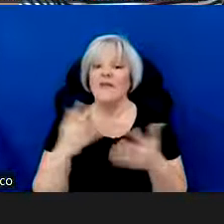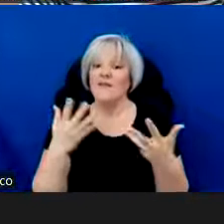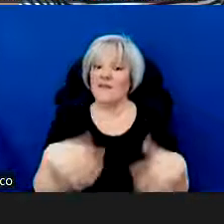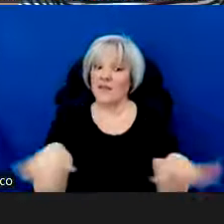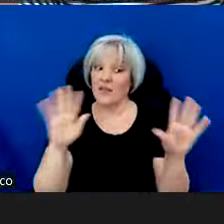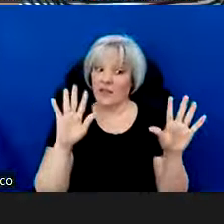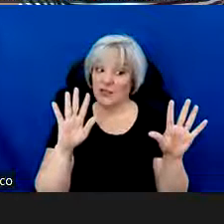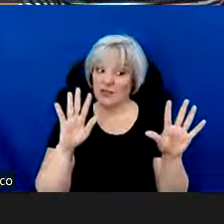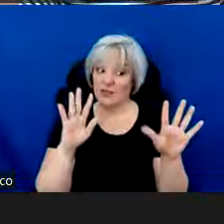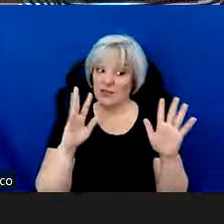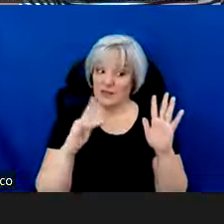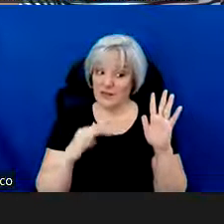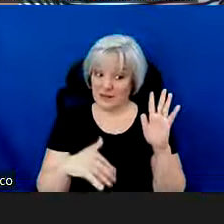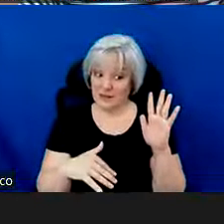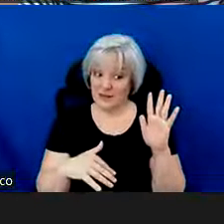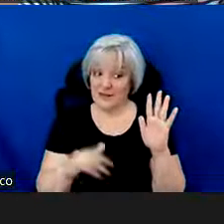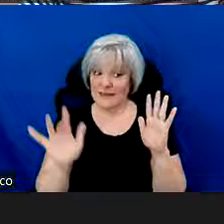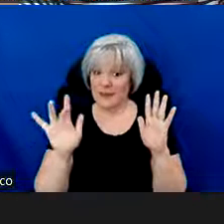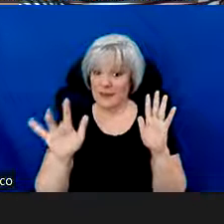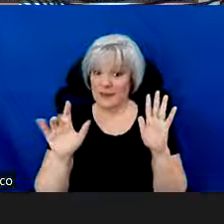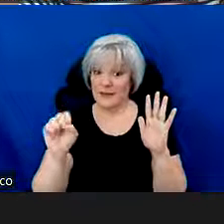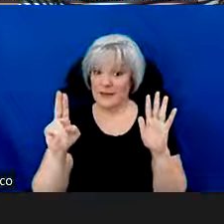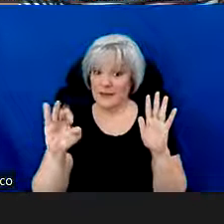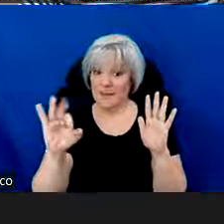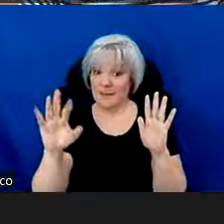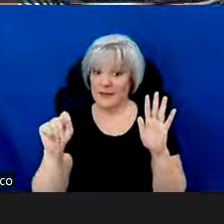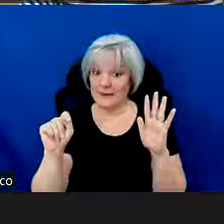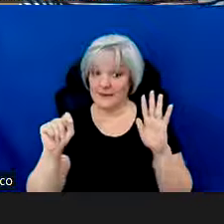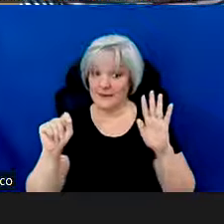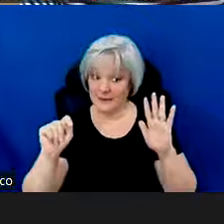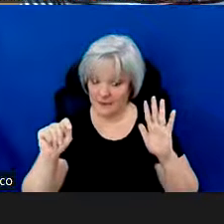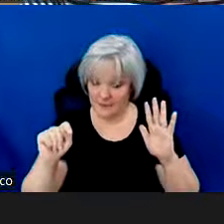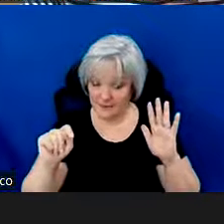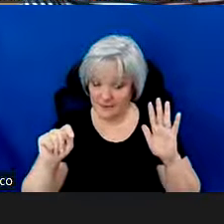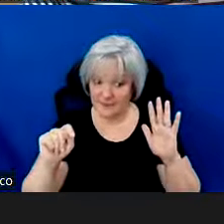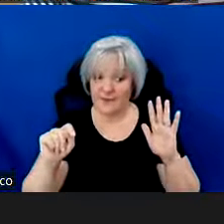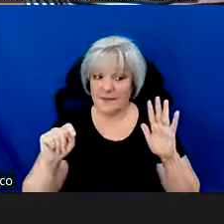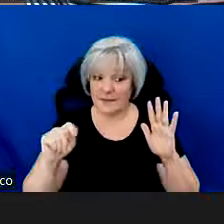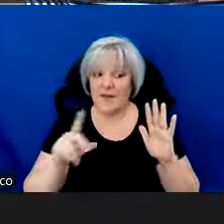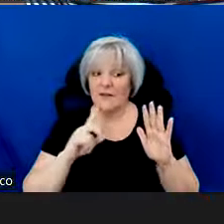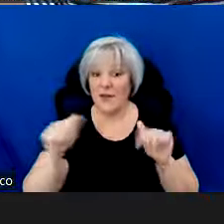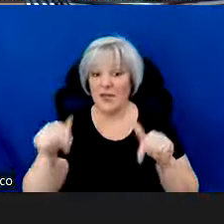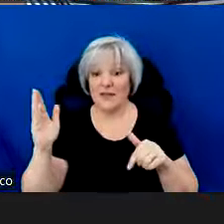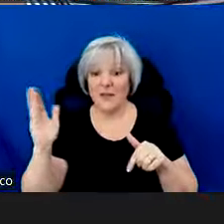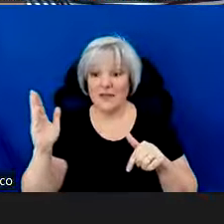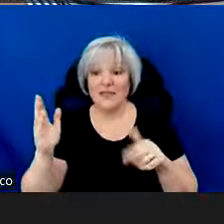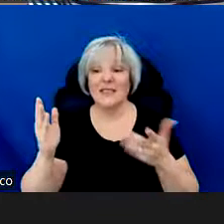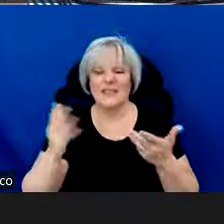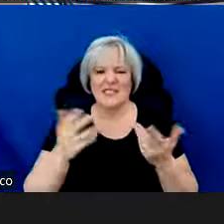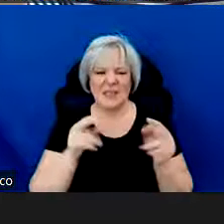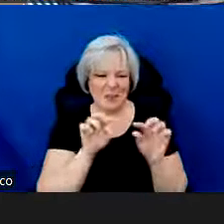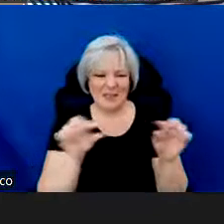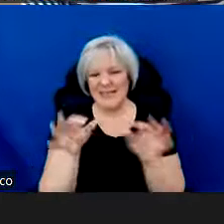completed the rest of the application, you'll hit submit, which is down here at the bottom. Again, for this presentation, it may be covered by